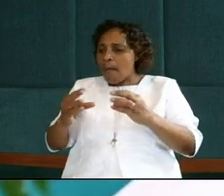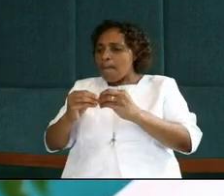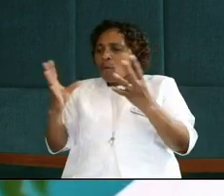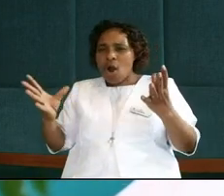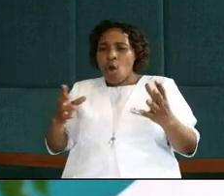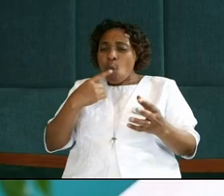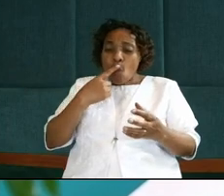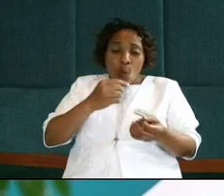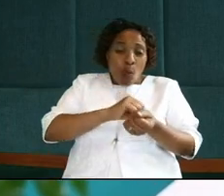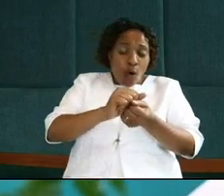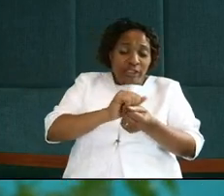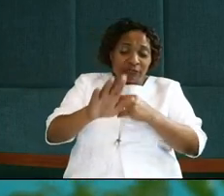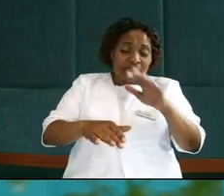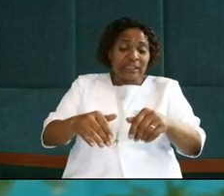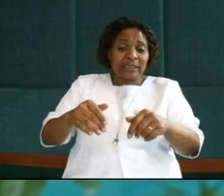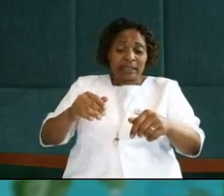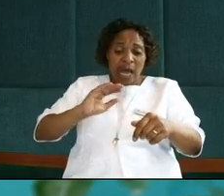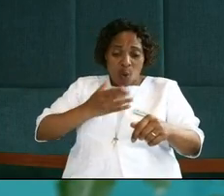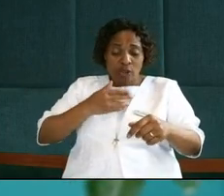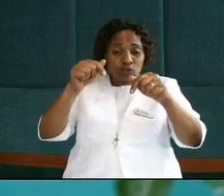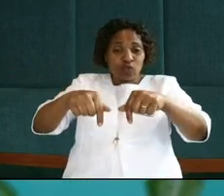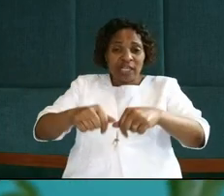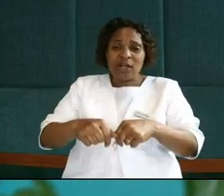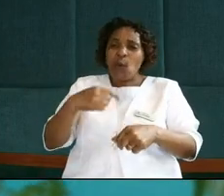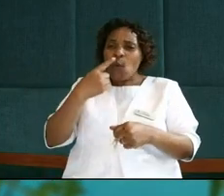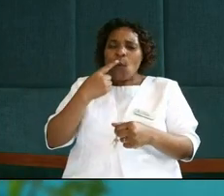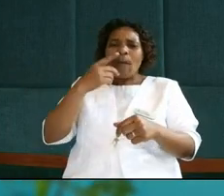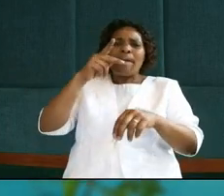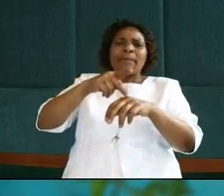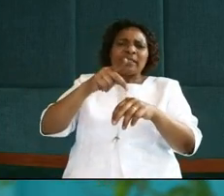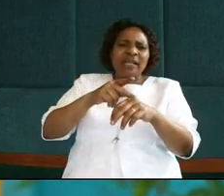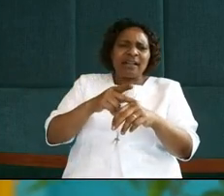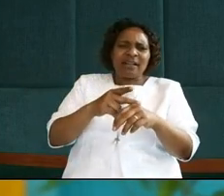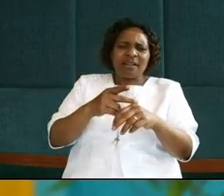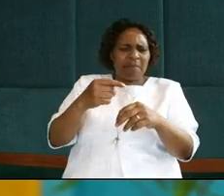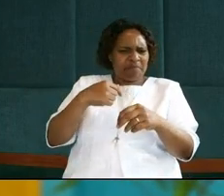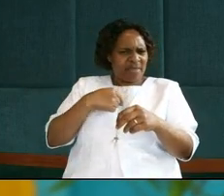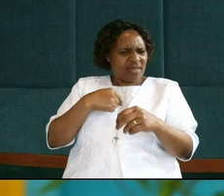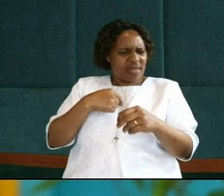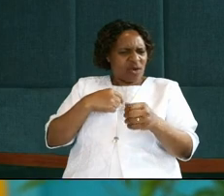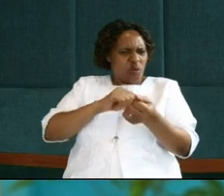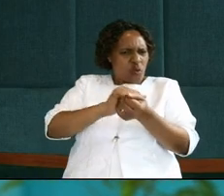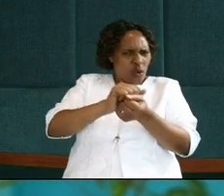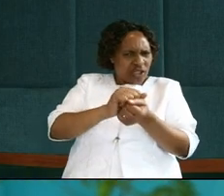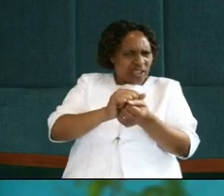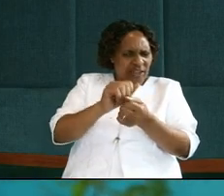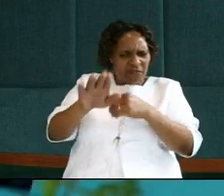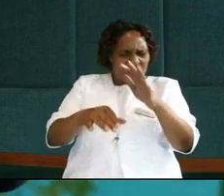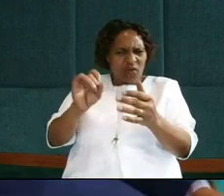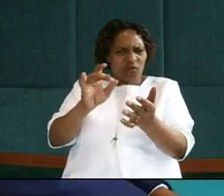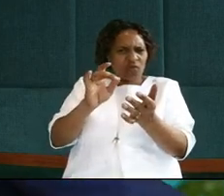Who is going to wash our feet today? And I can imagine Peter thinking through, am I going to wash the feet of Judas?